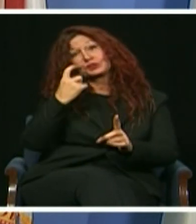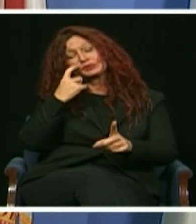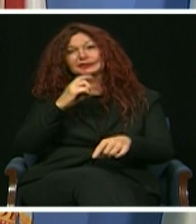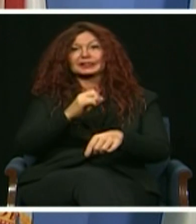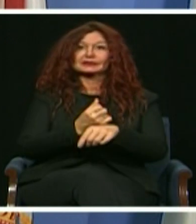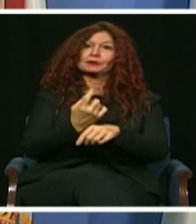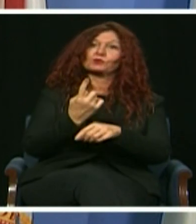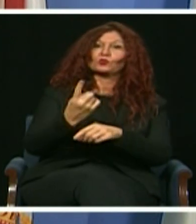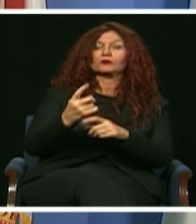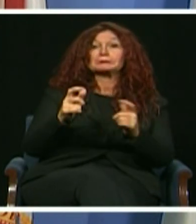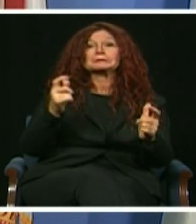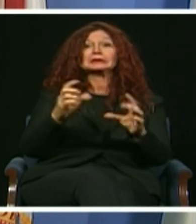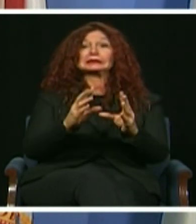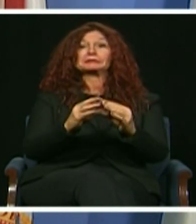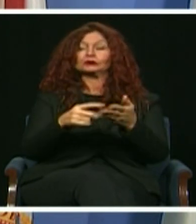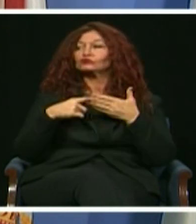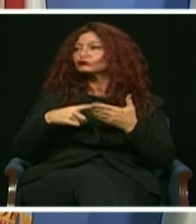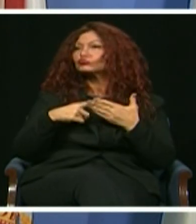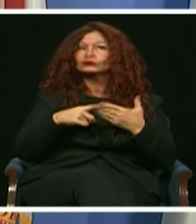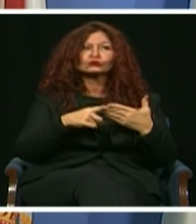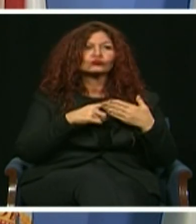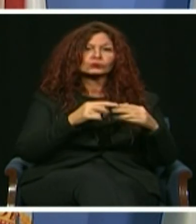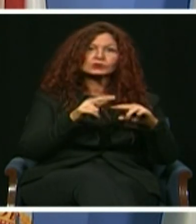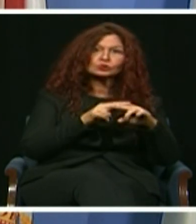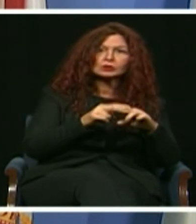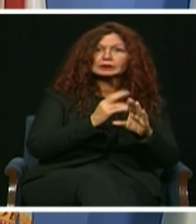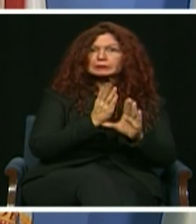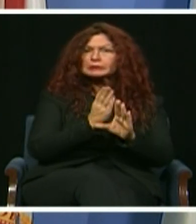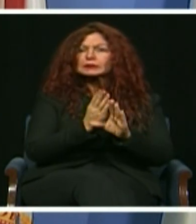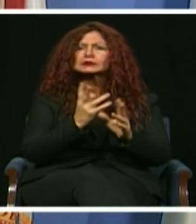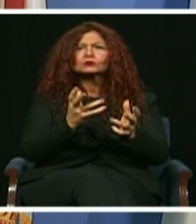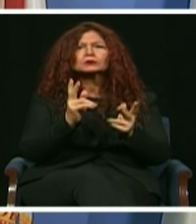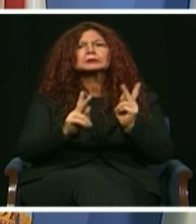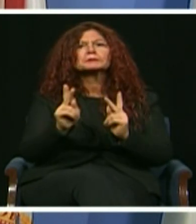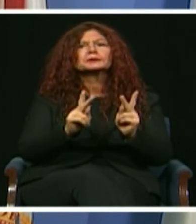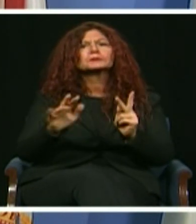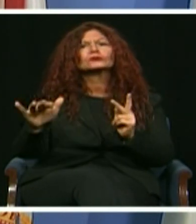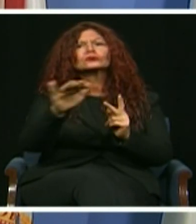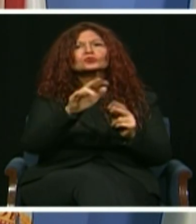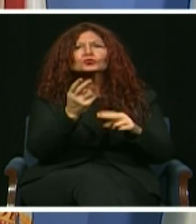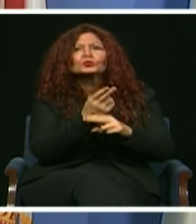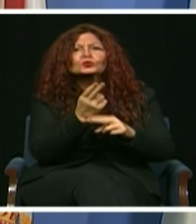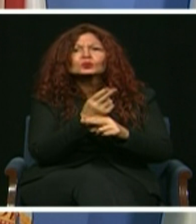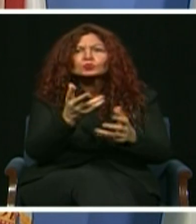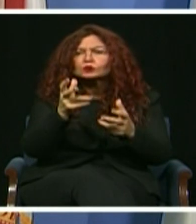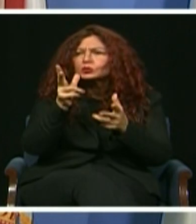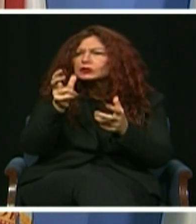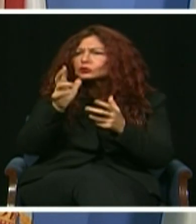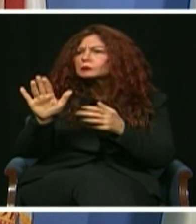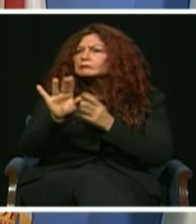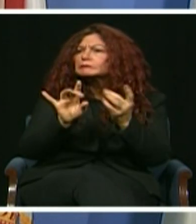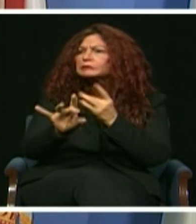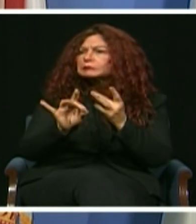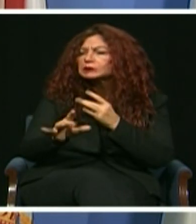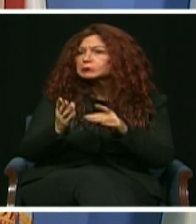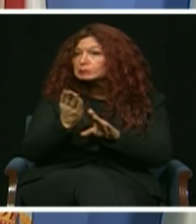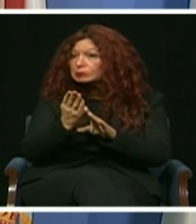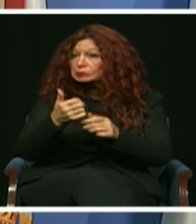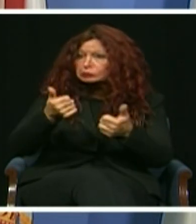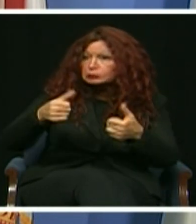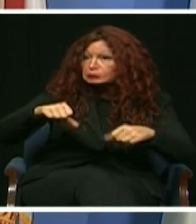gather the input of our transit riders, and I look forward to hosting many more town halls on topics, including housing and procurement.